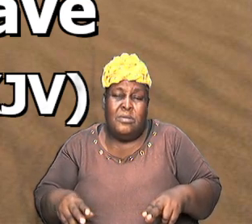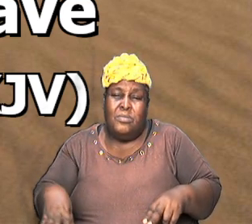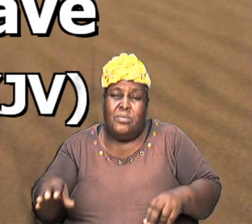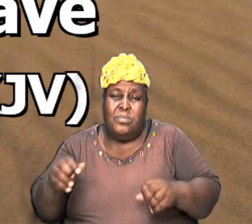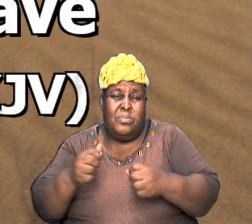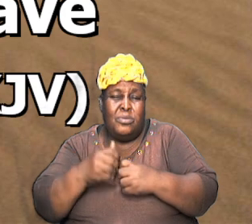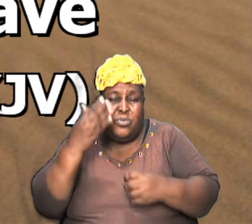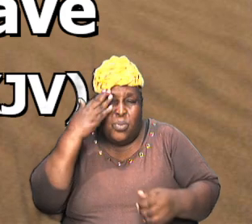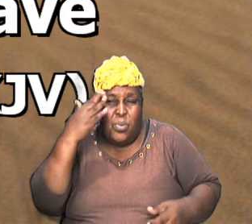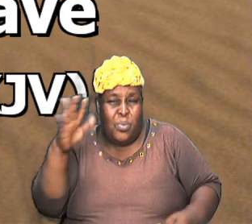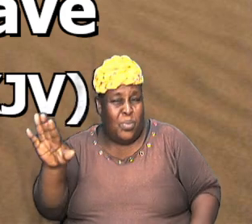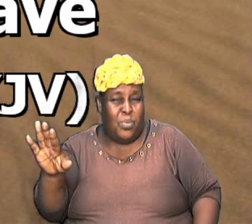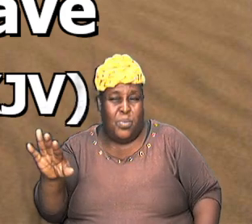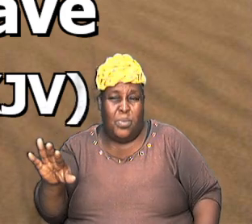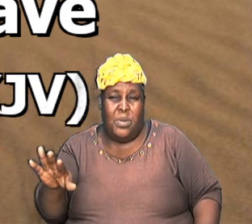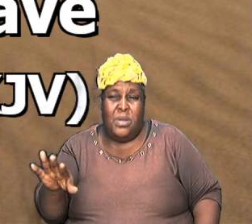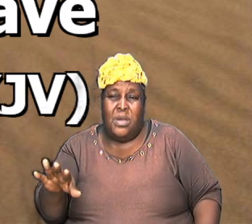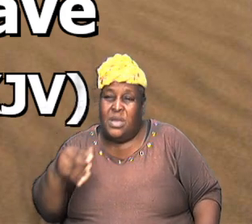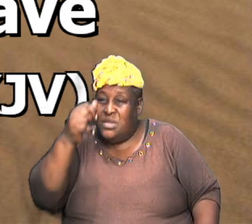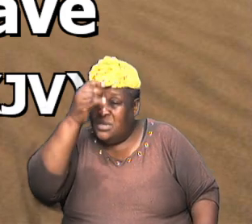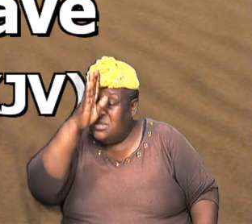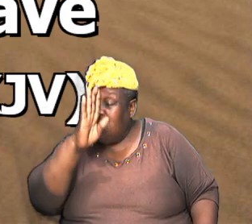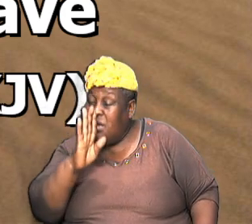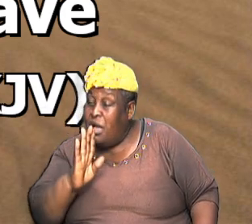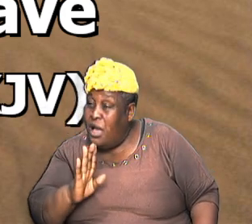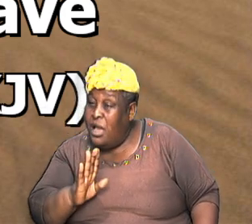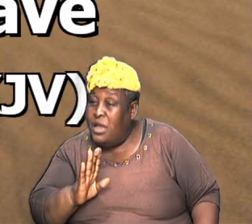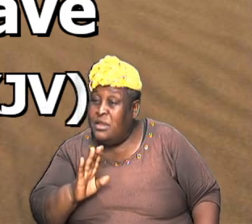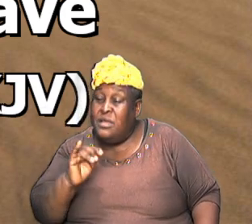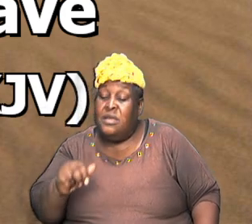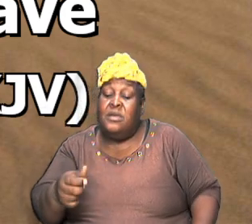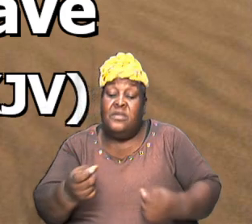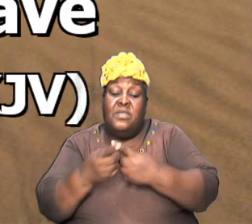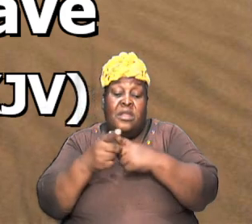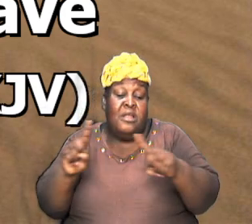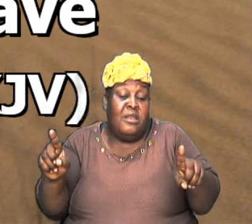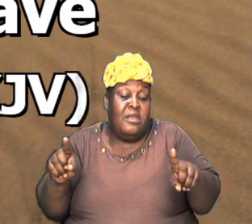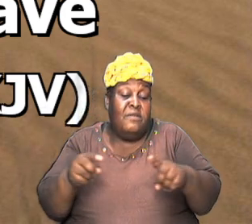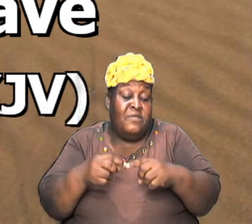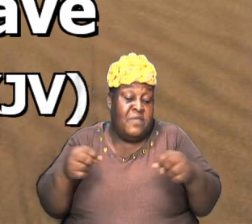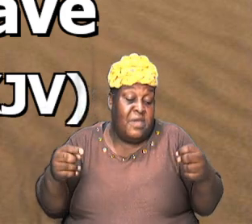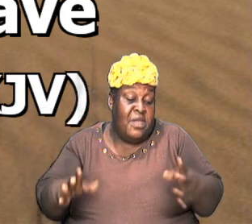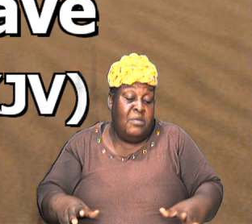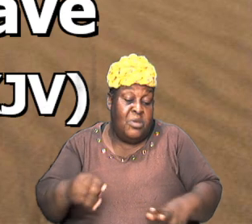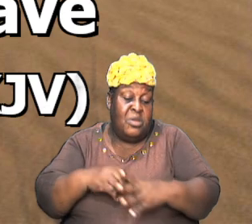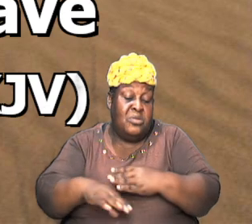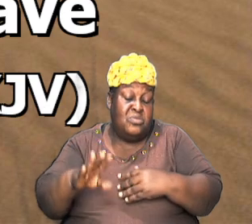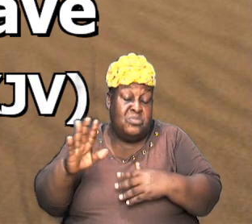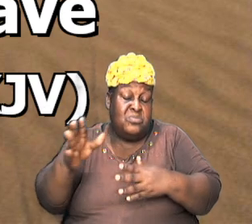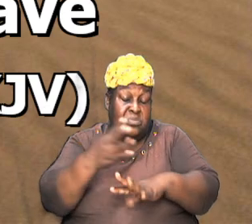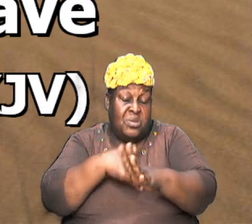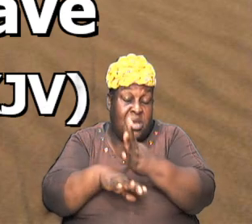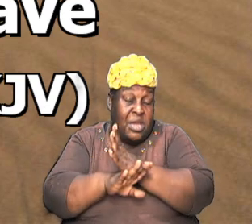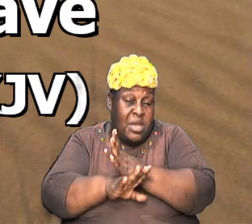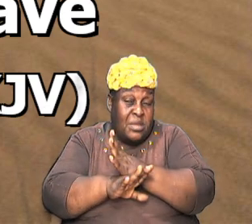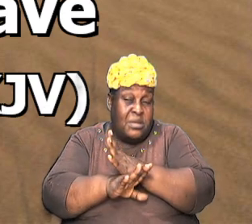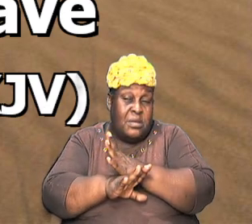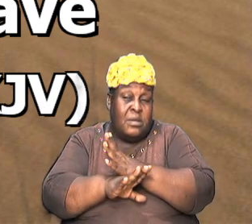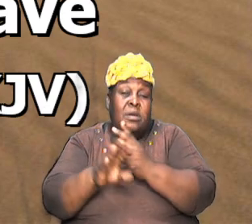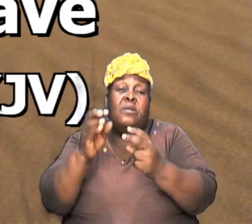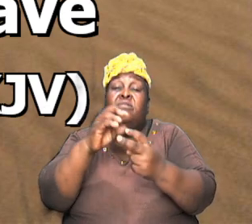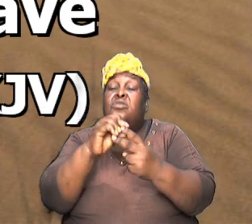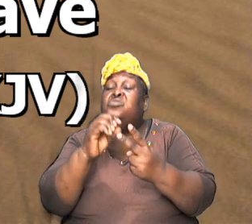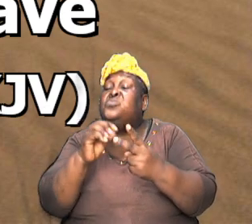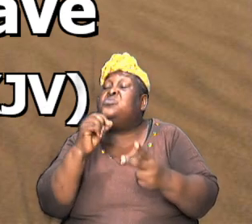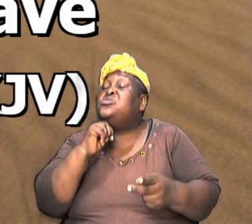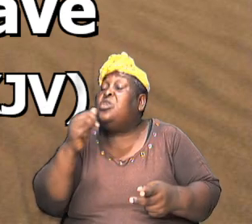that many times made it happen it is he that delivered the enemies into your hands and you don't even know it because he chose not